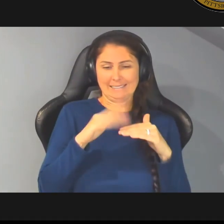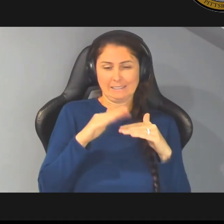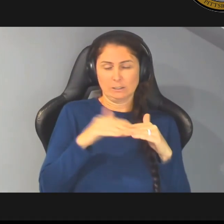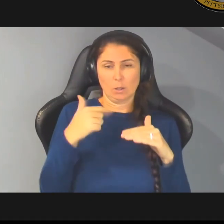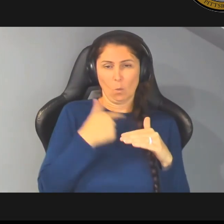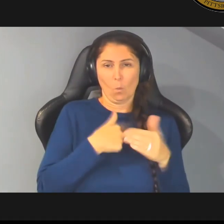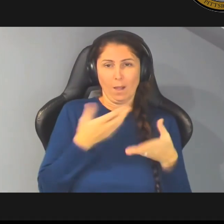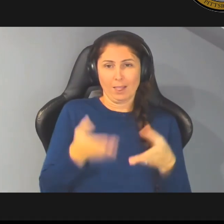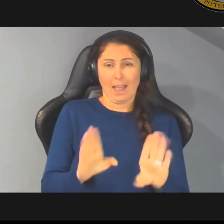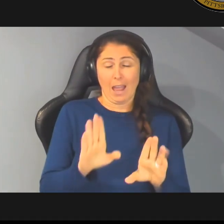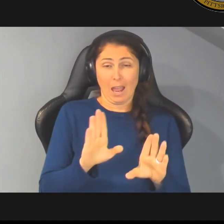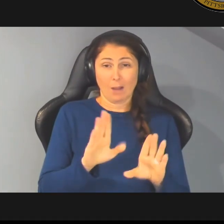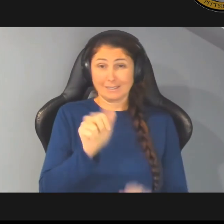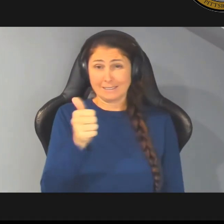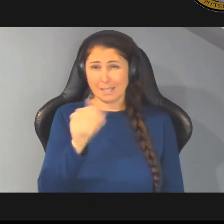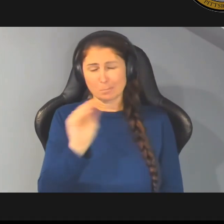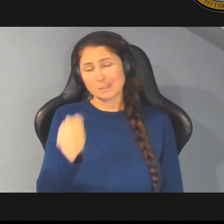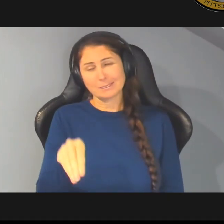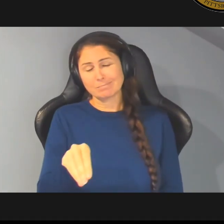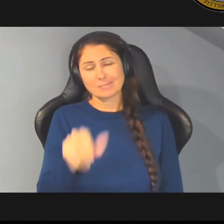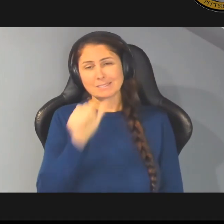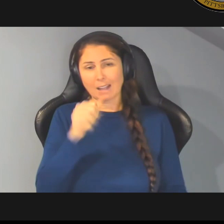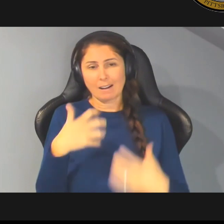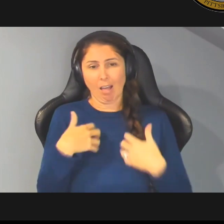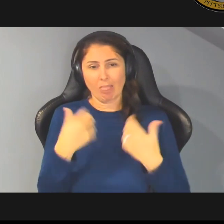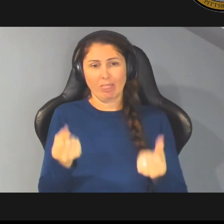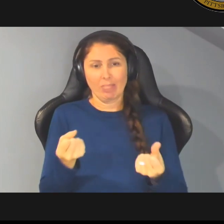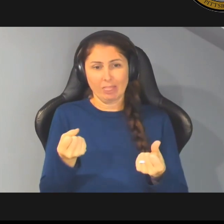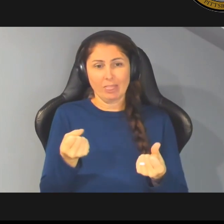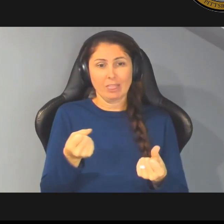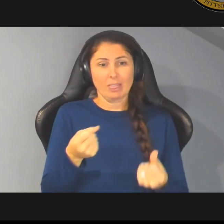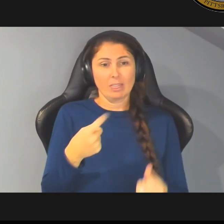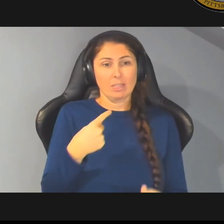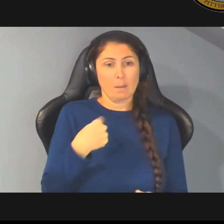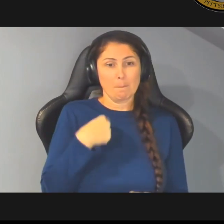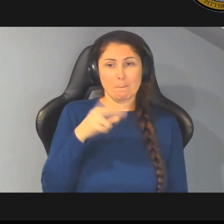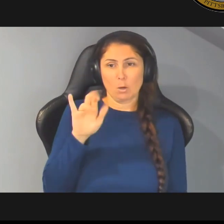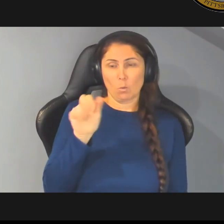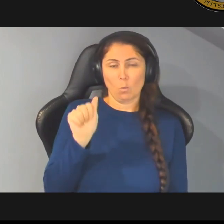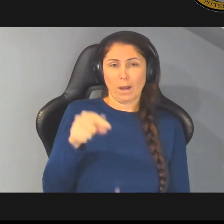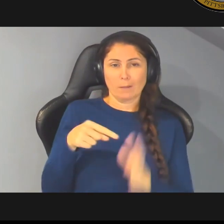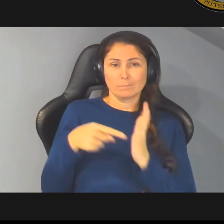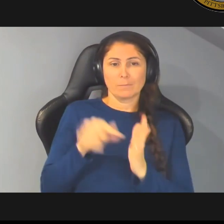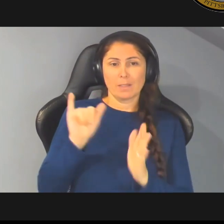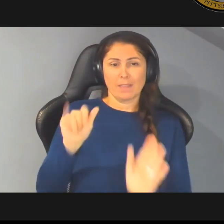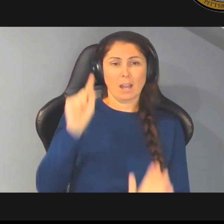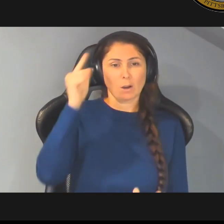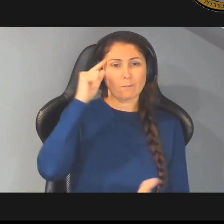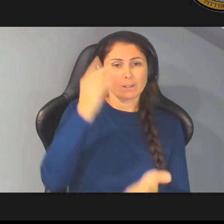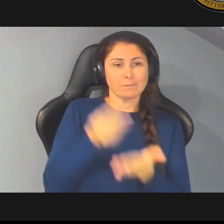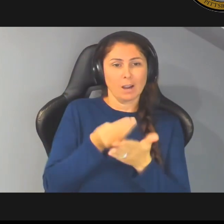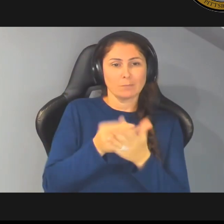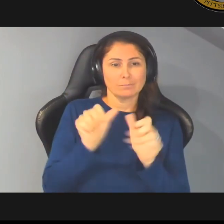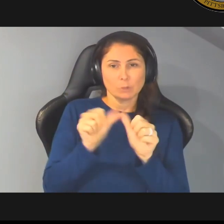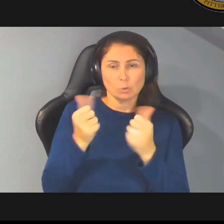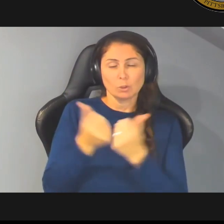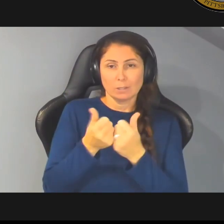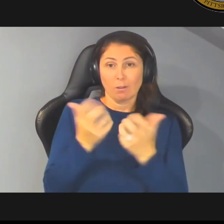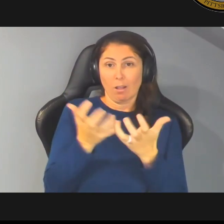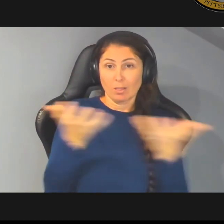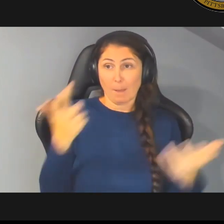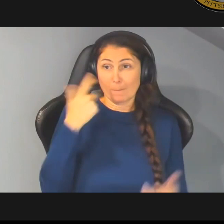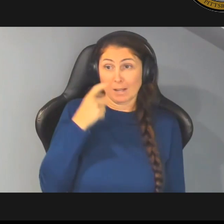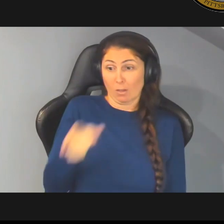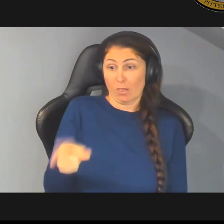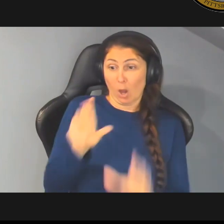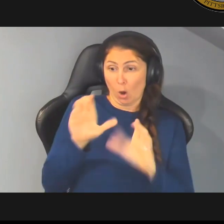is not healthy uh me and ria reference the government finance officers association a lot um that's because they're the group that sets the